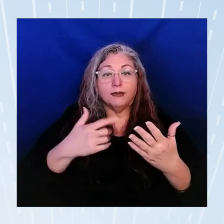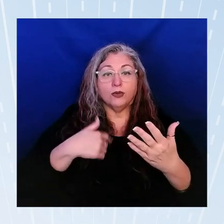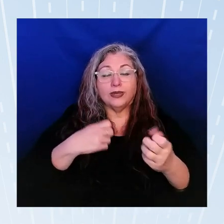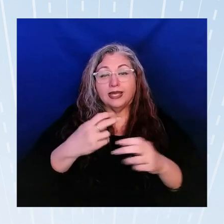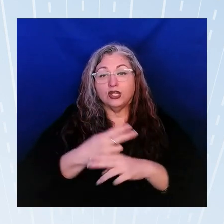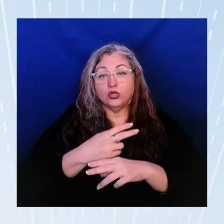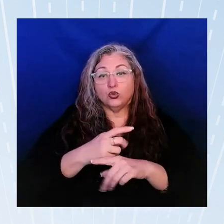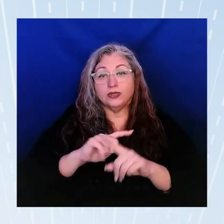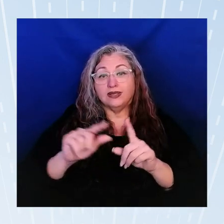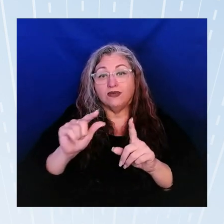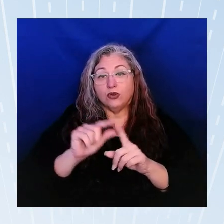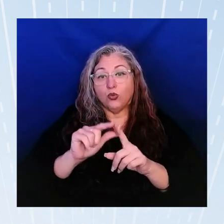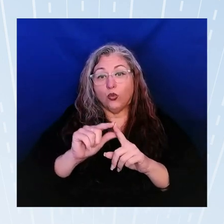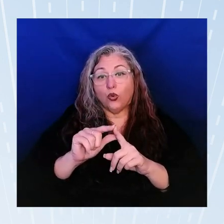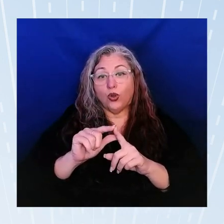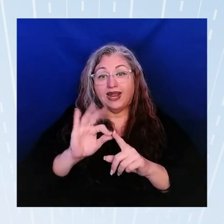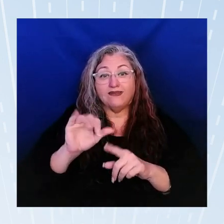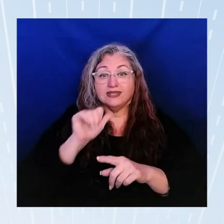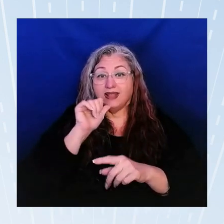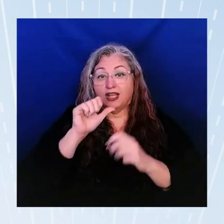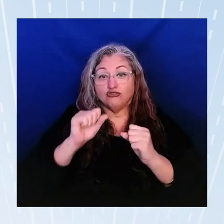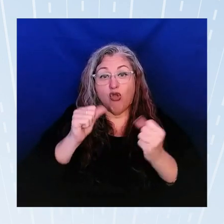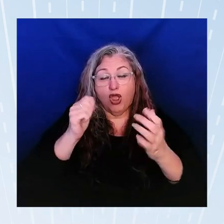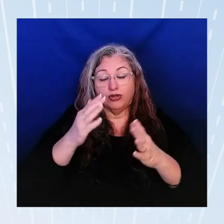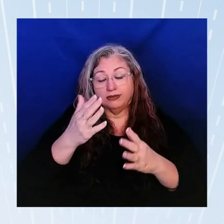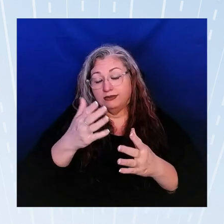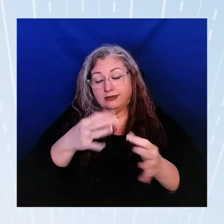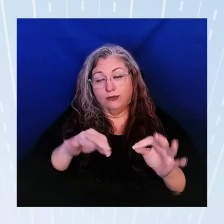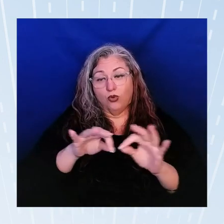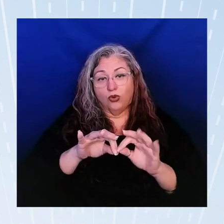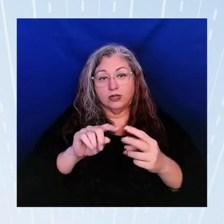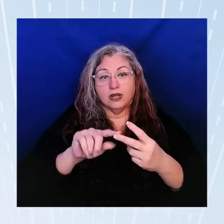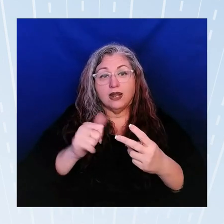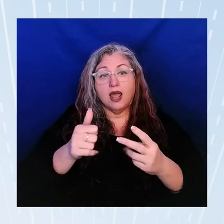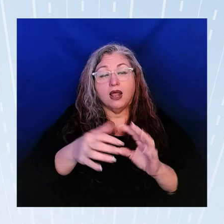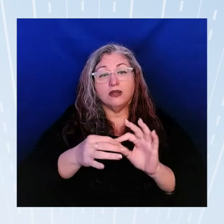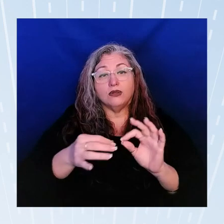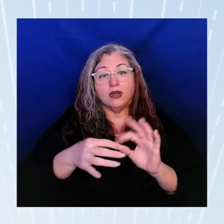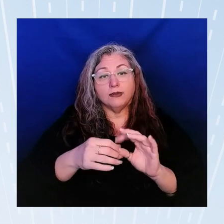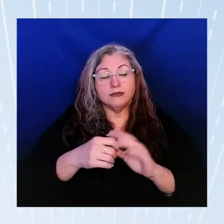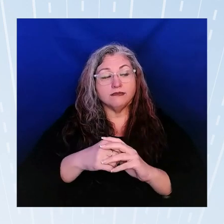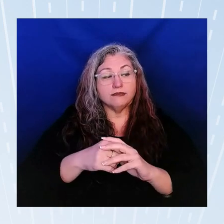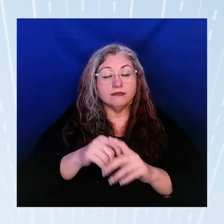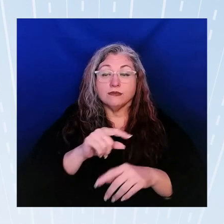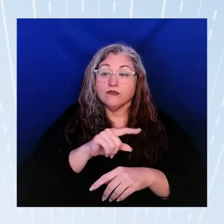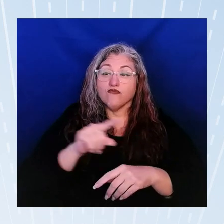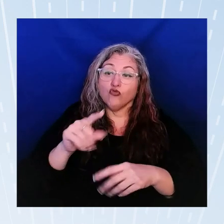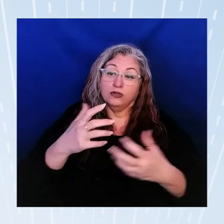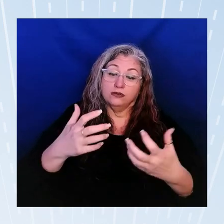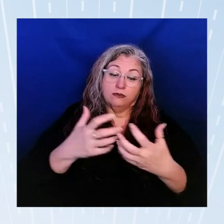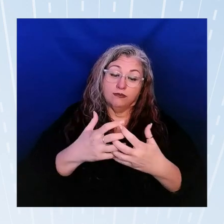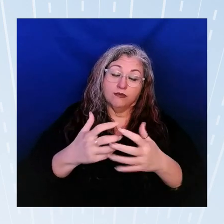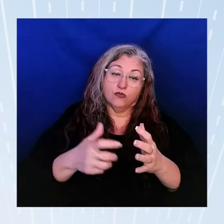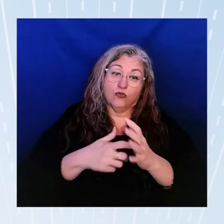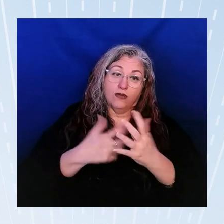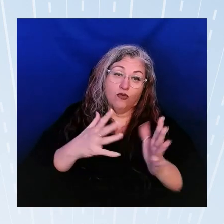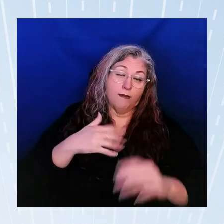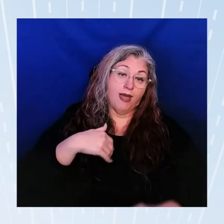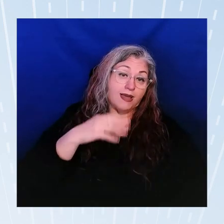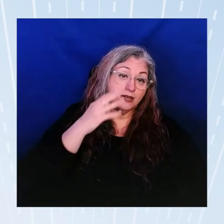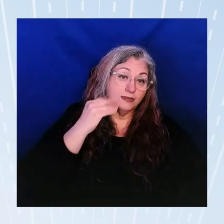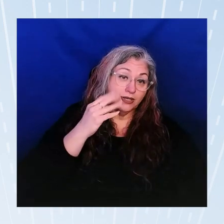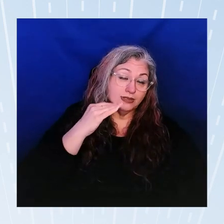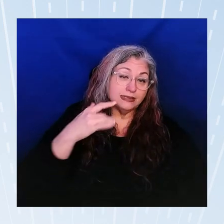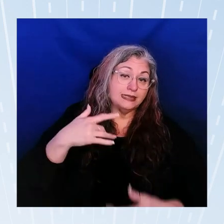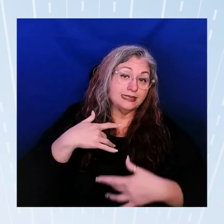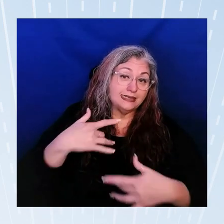word that's much stronger I think that's important uh the other comment is that those match requirements from my experience are typically